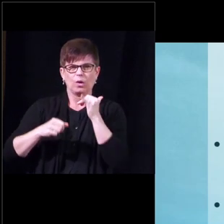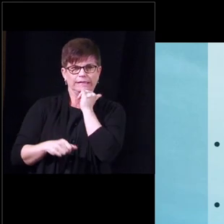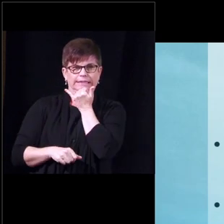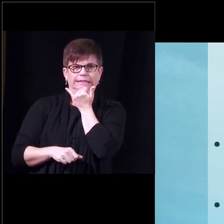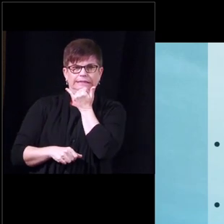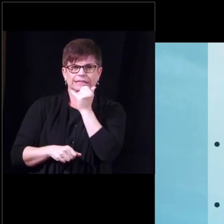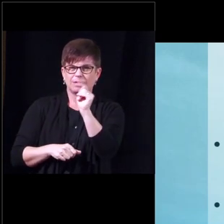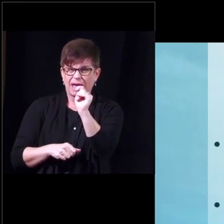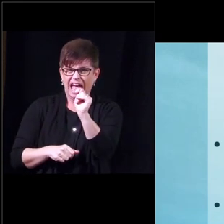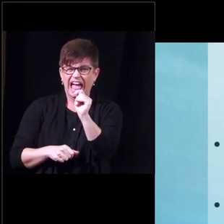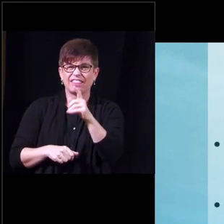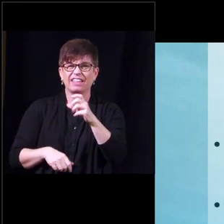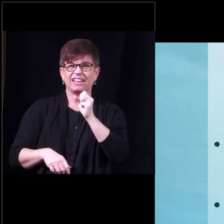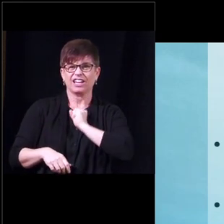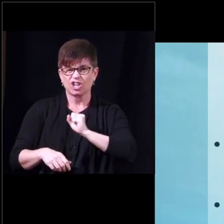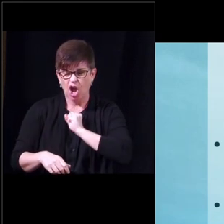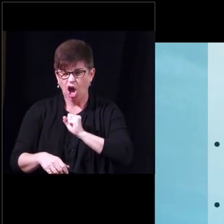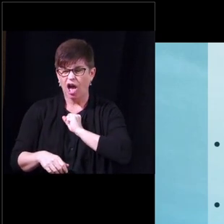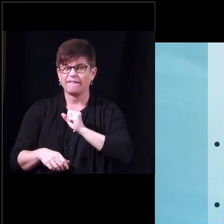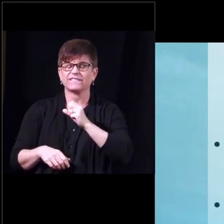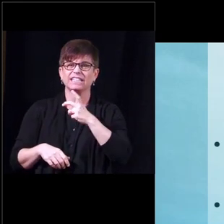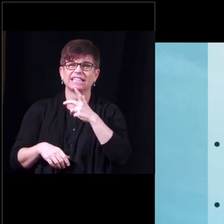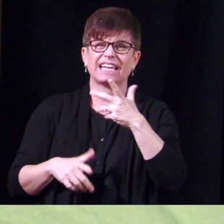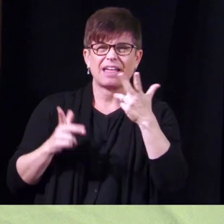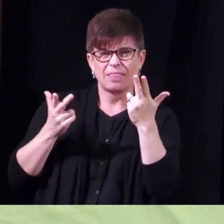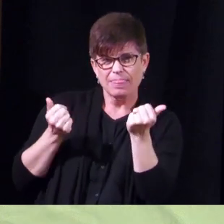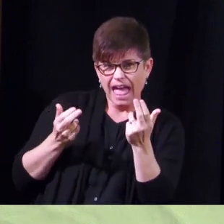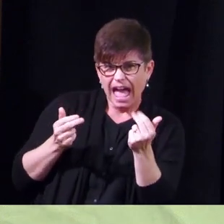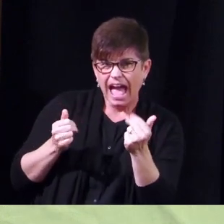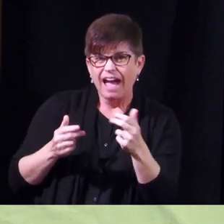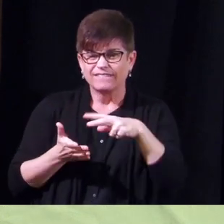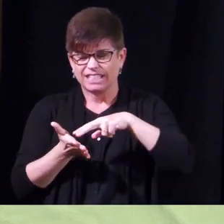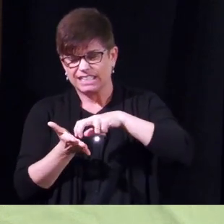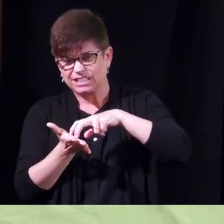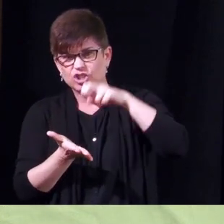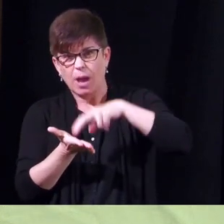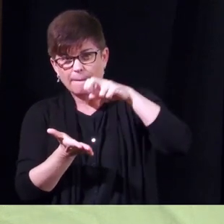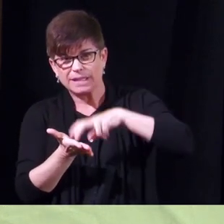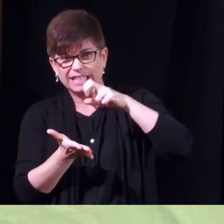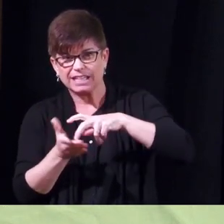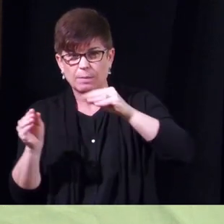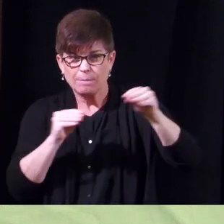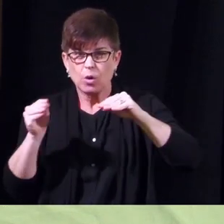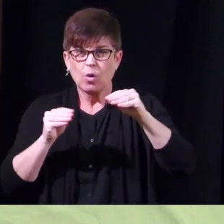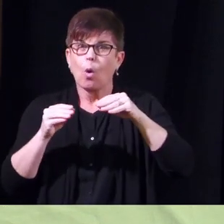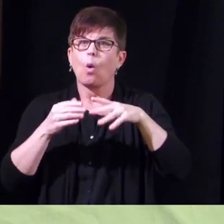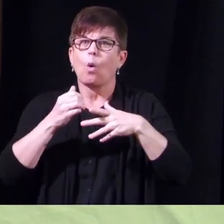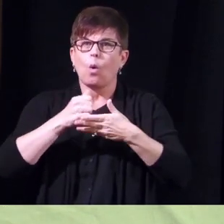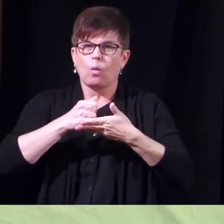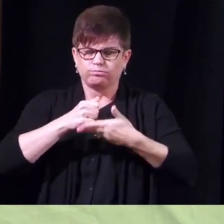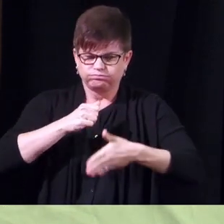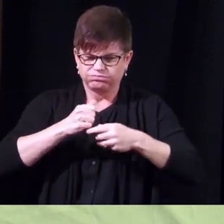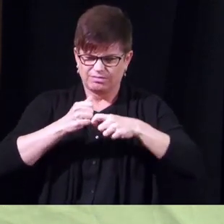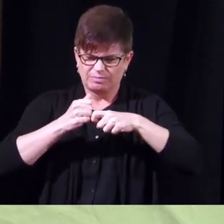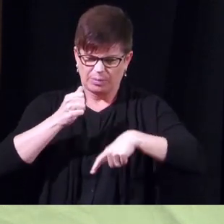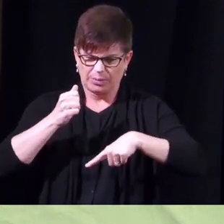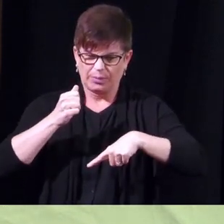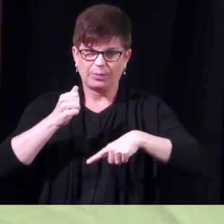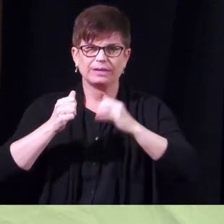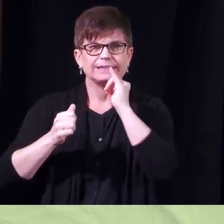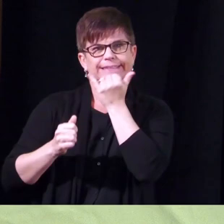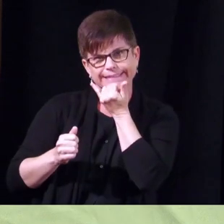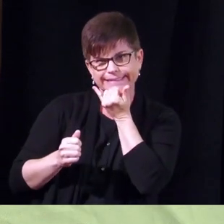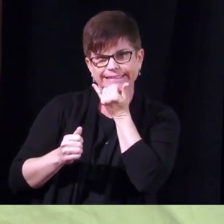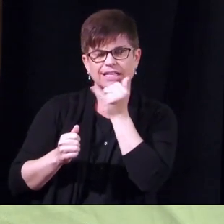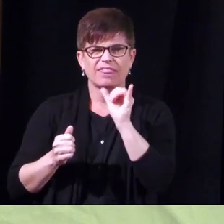with coughing sneezing laughing lifting straining bearing down jumping or running or any kind of movement that creates abdominal pressure they leak